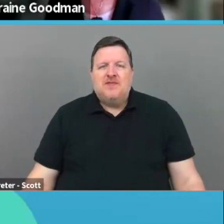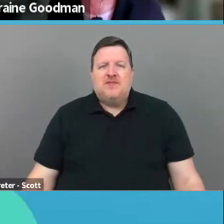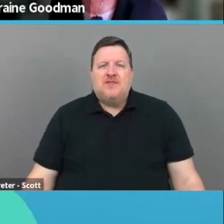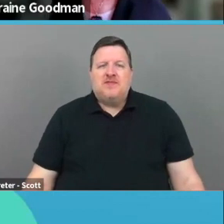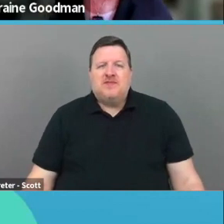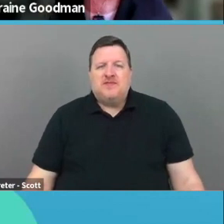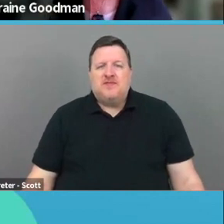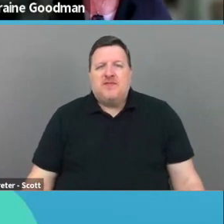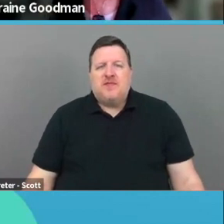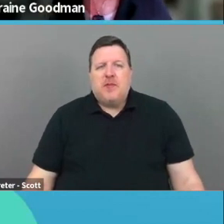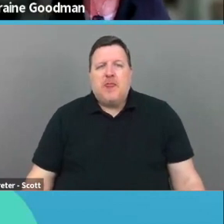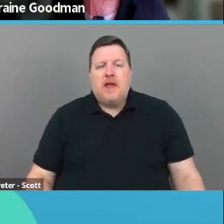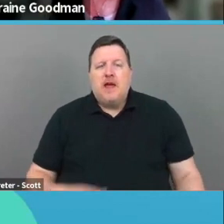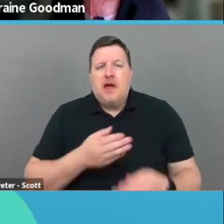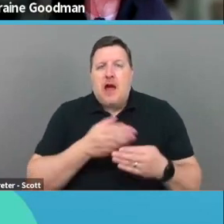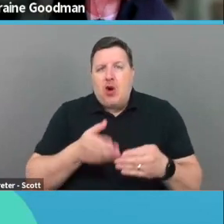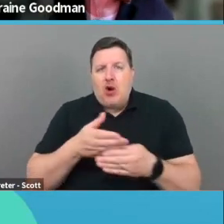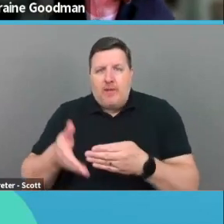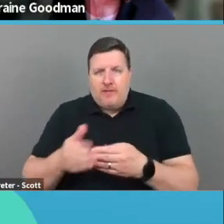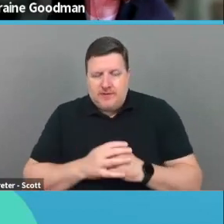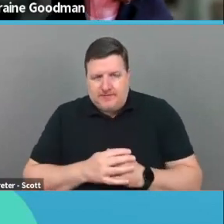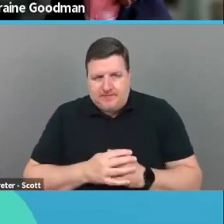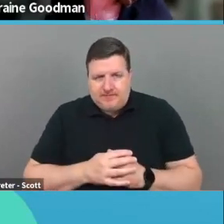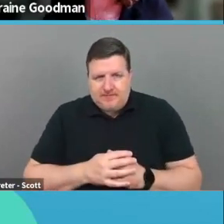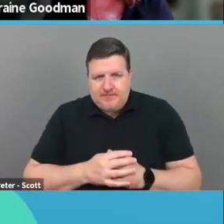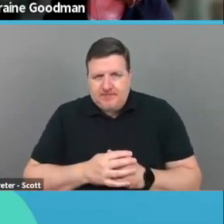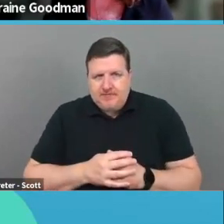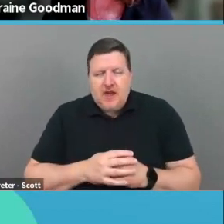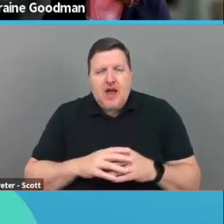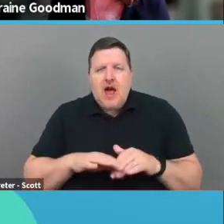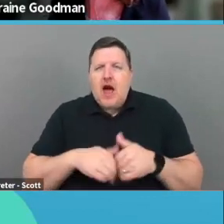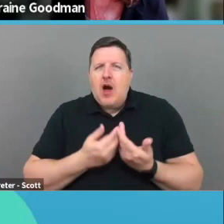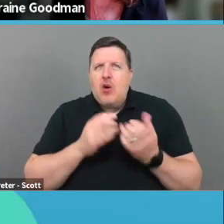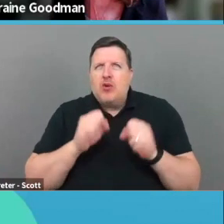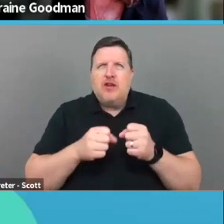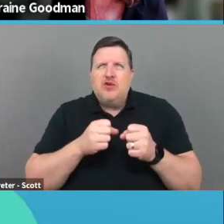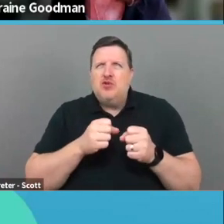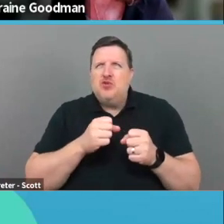Okay, outcomes. Um, how do you quantify the arts?